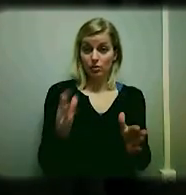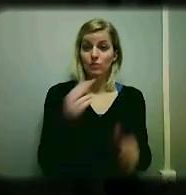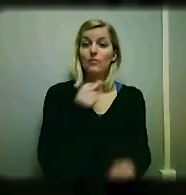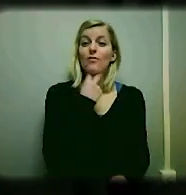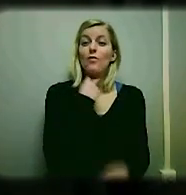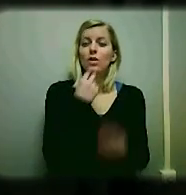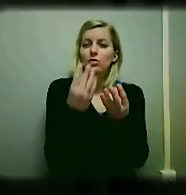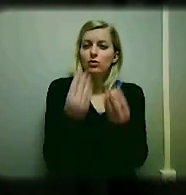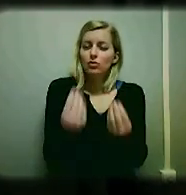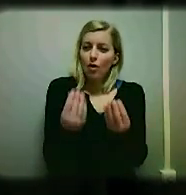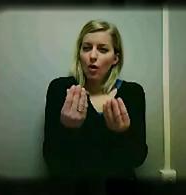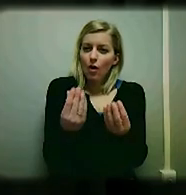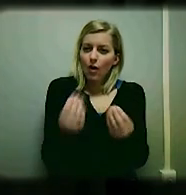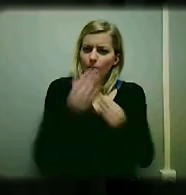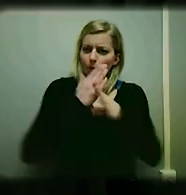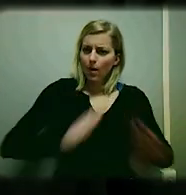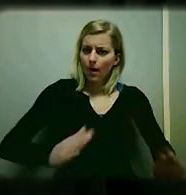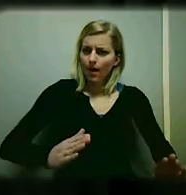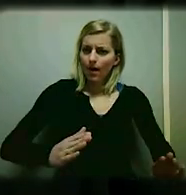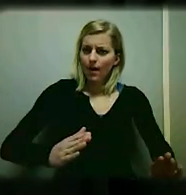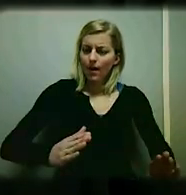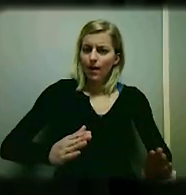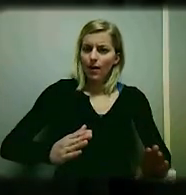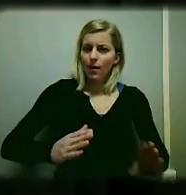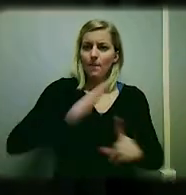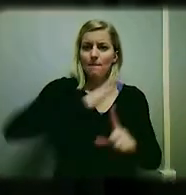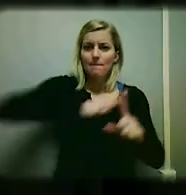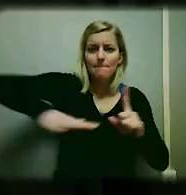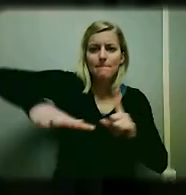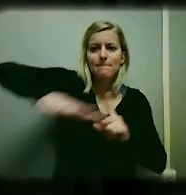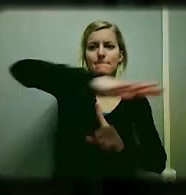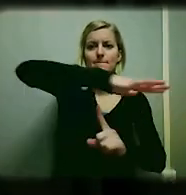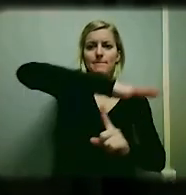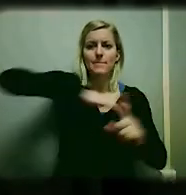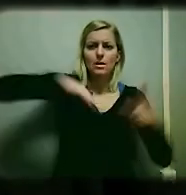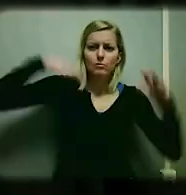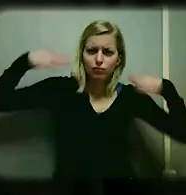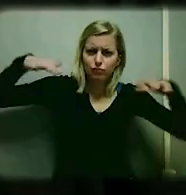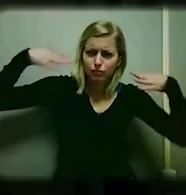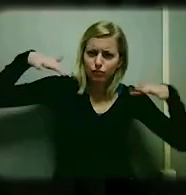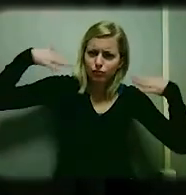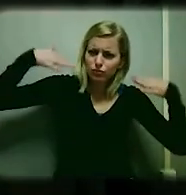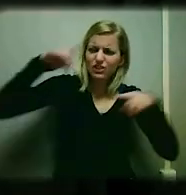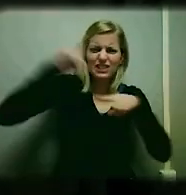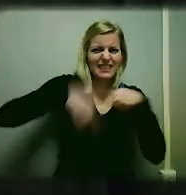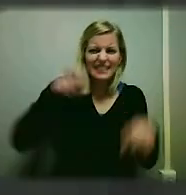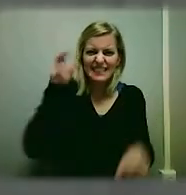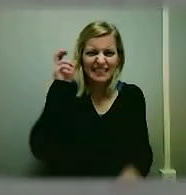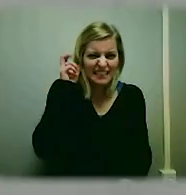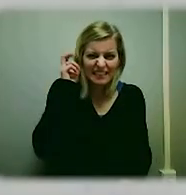when background noise, bad acoustics, or distance from the main speaker create a poor listening environment.